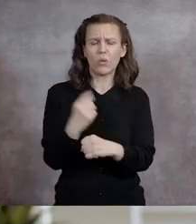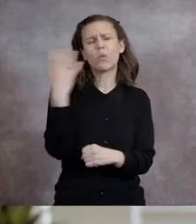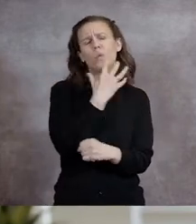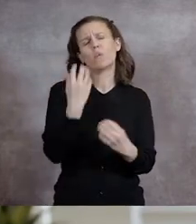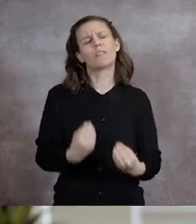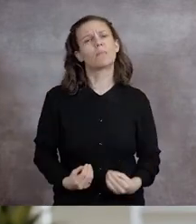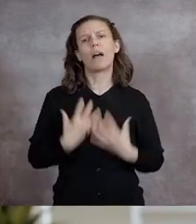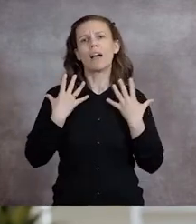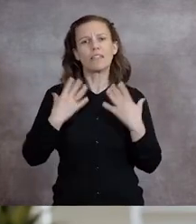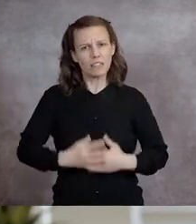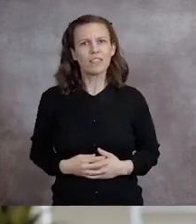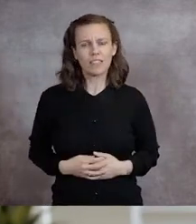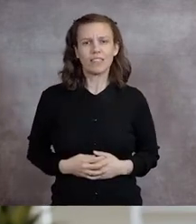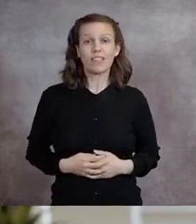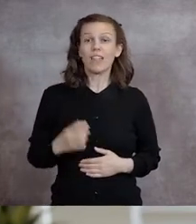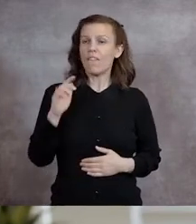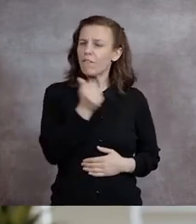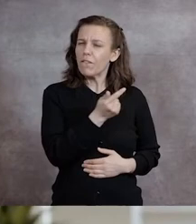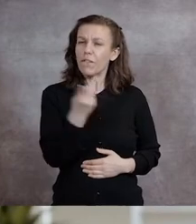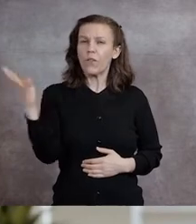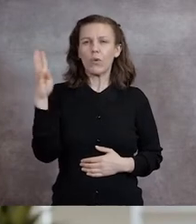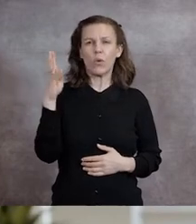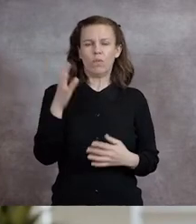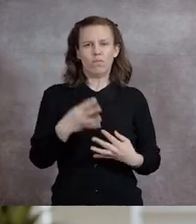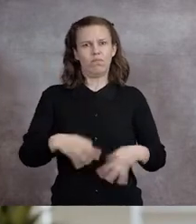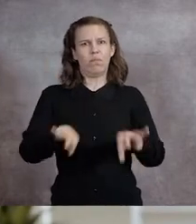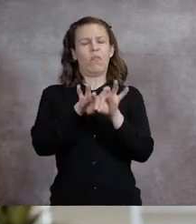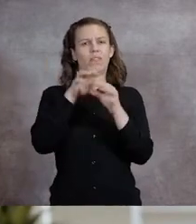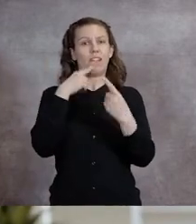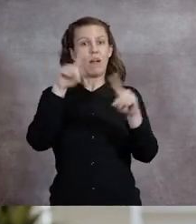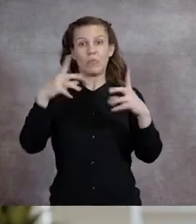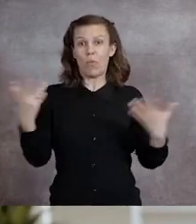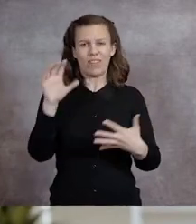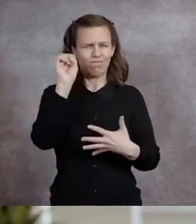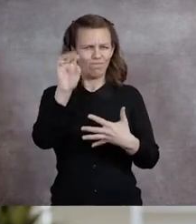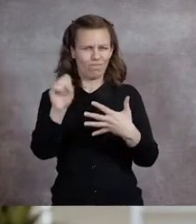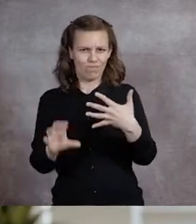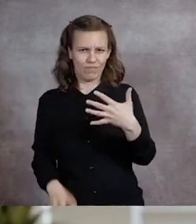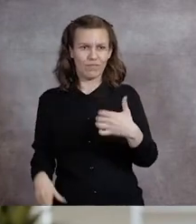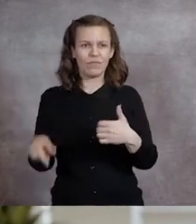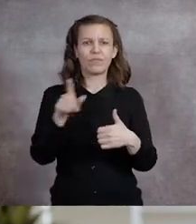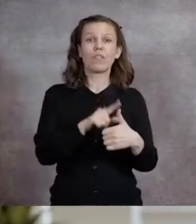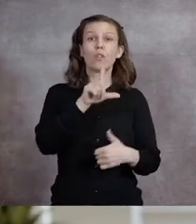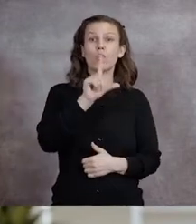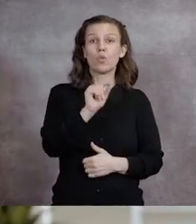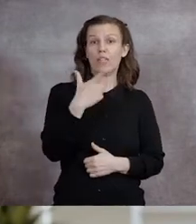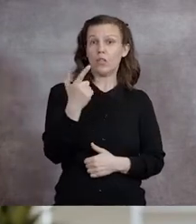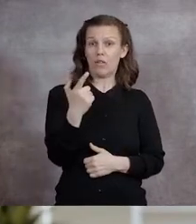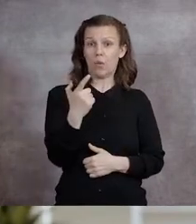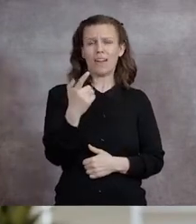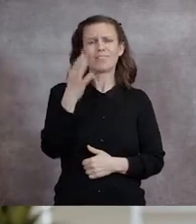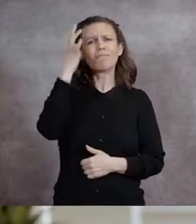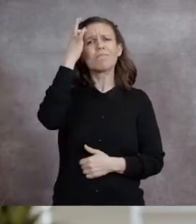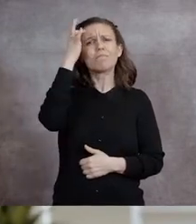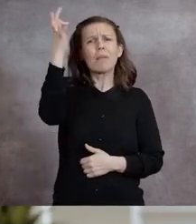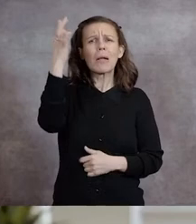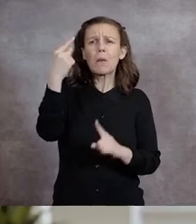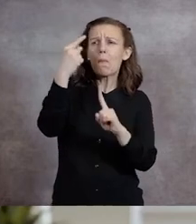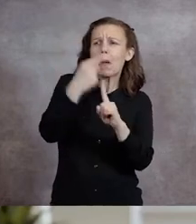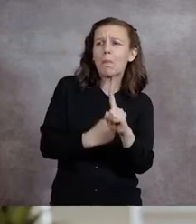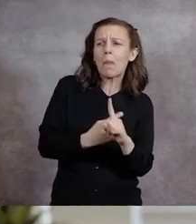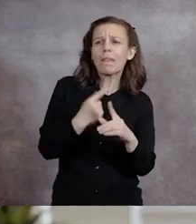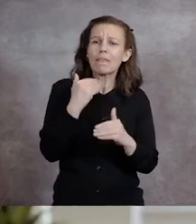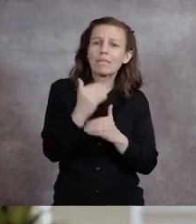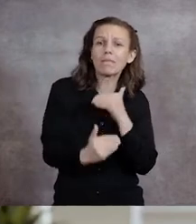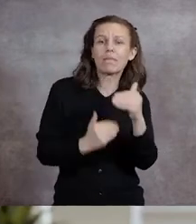beyond inspiring. Here are just a few of your noteworthy accomplishments. 2021 was